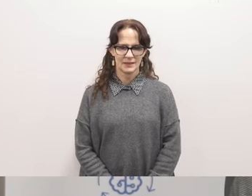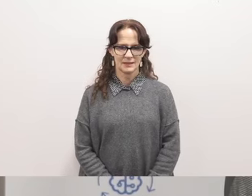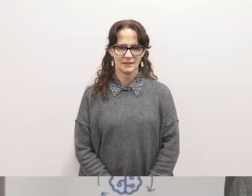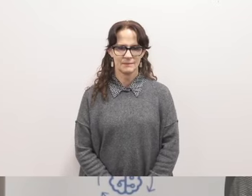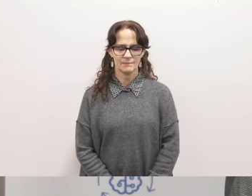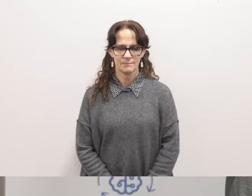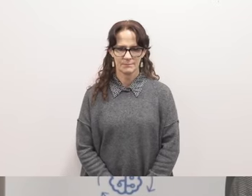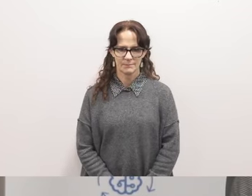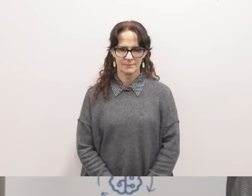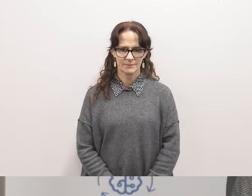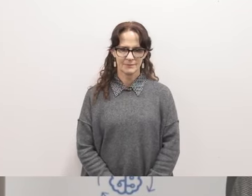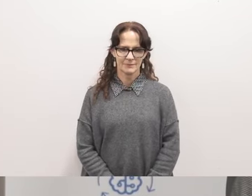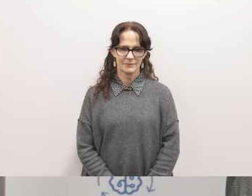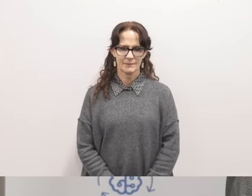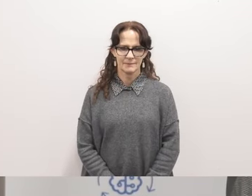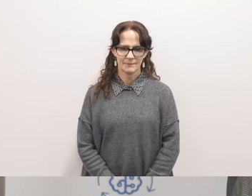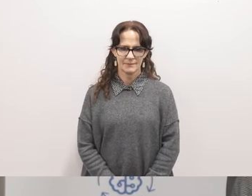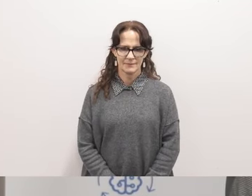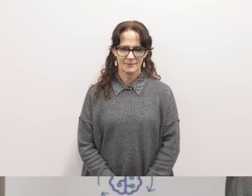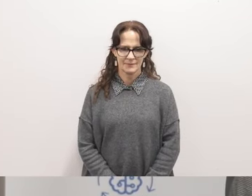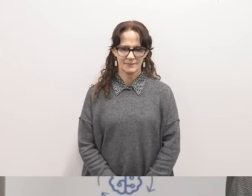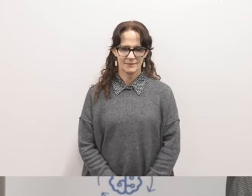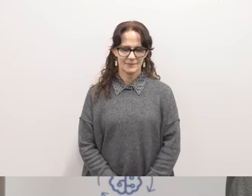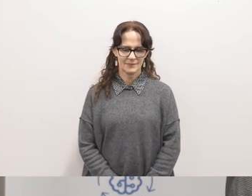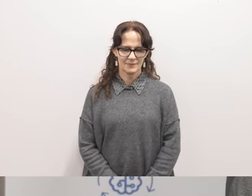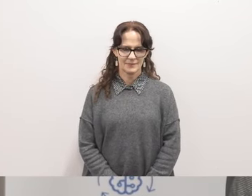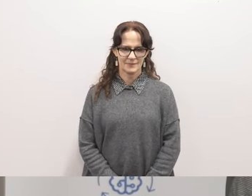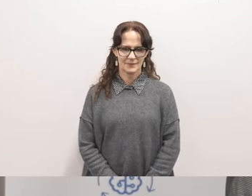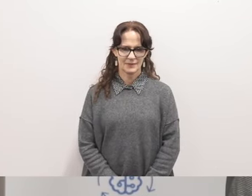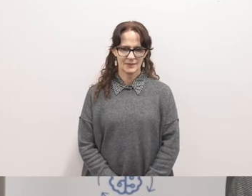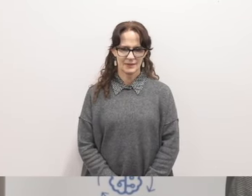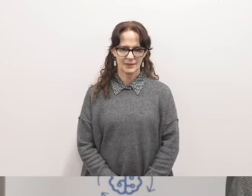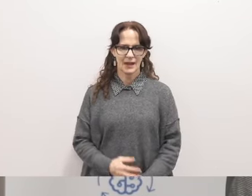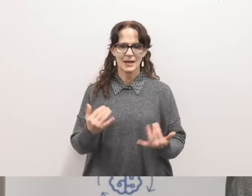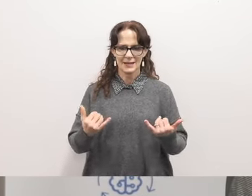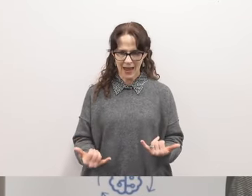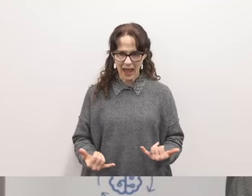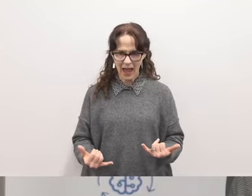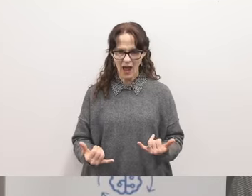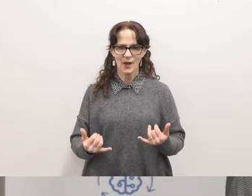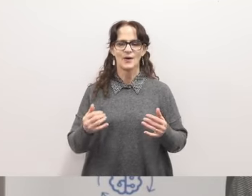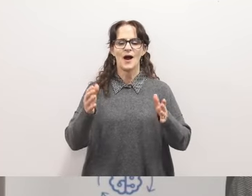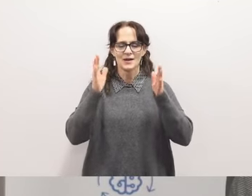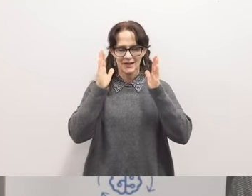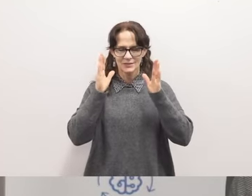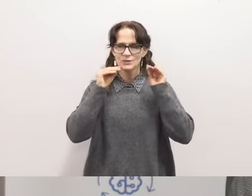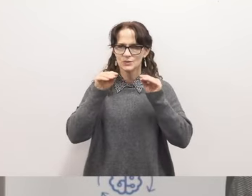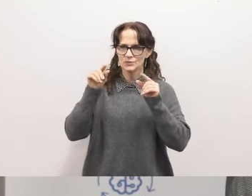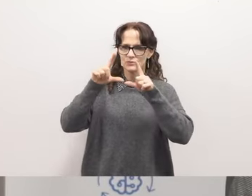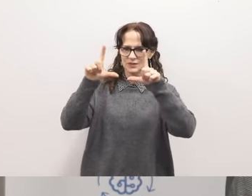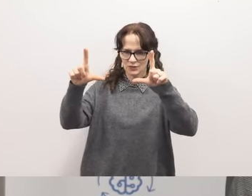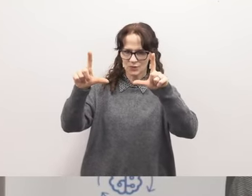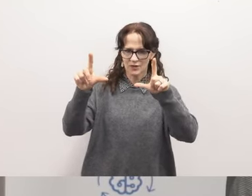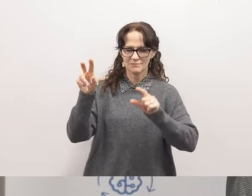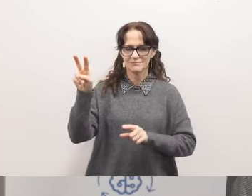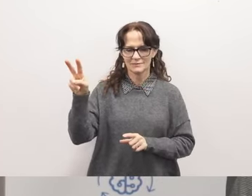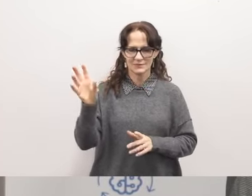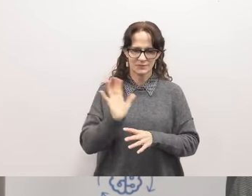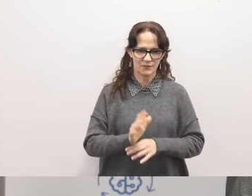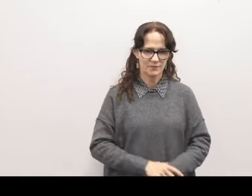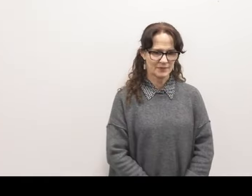whatever you choose to do. Thank you very much. You're welcome. And in the meantime, we'll turn our attention to the screen and see what we have.